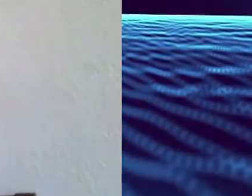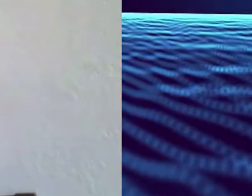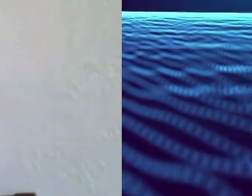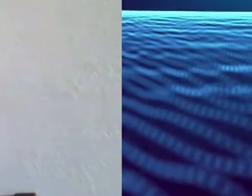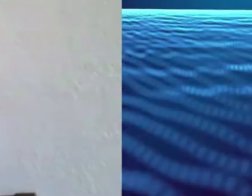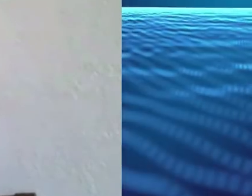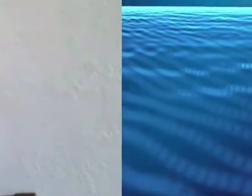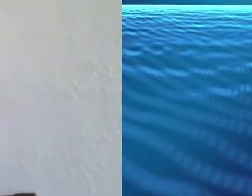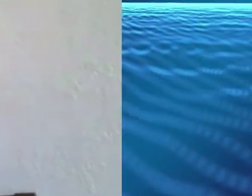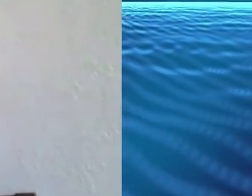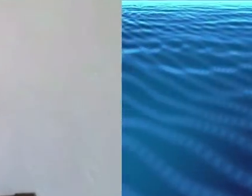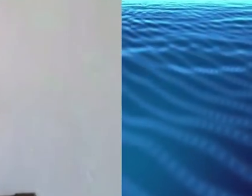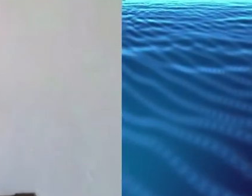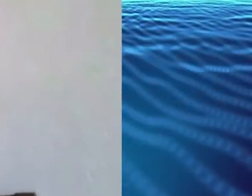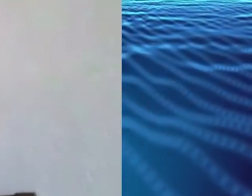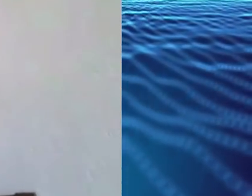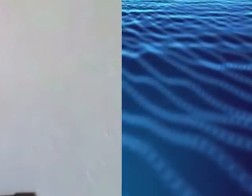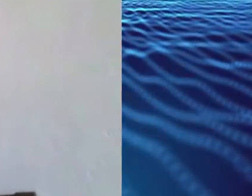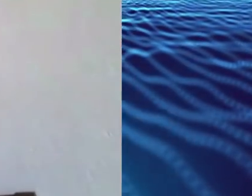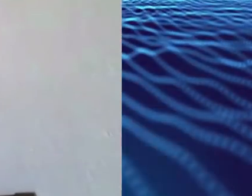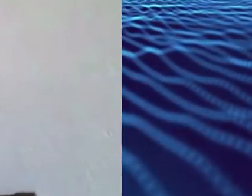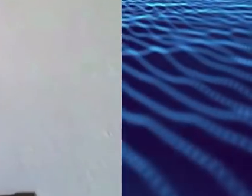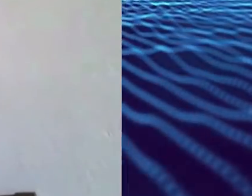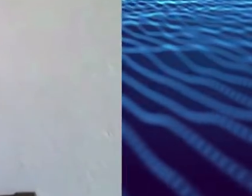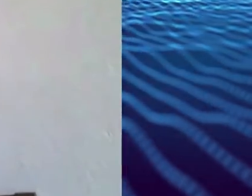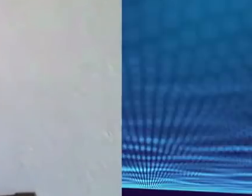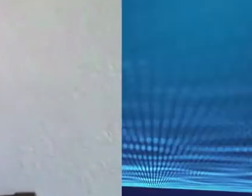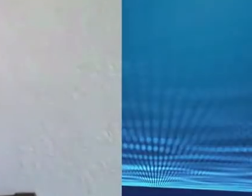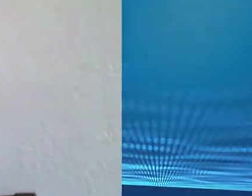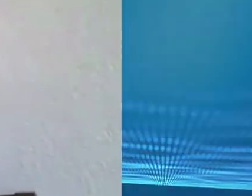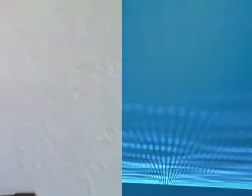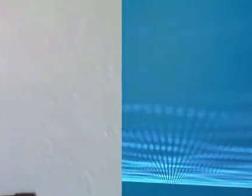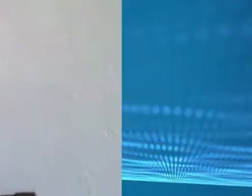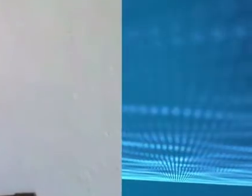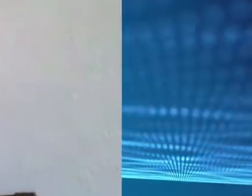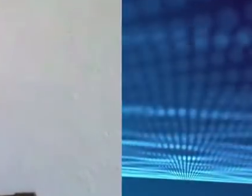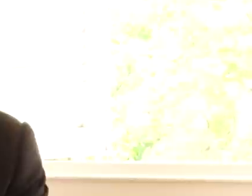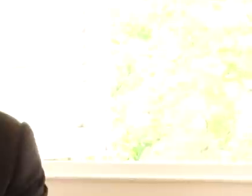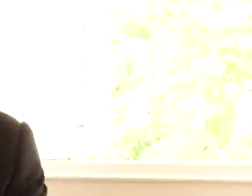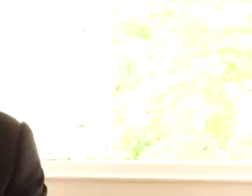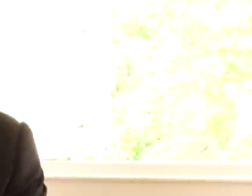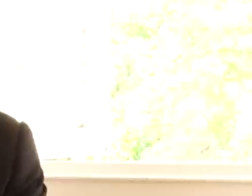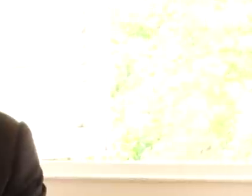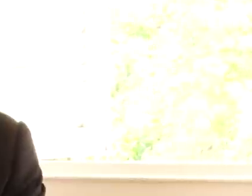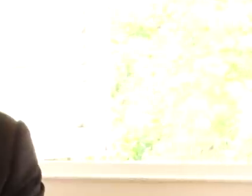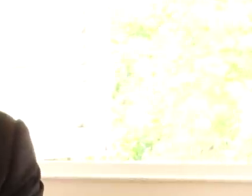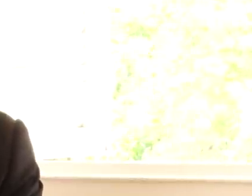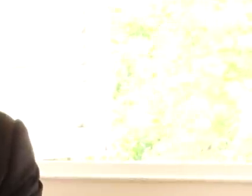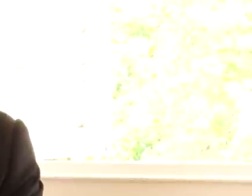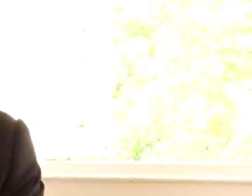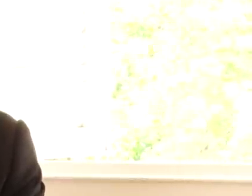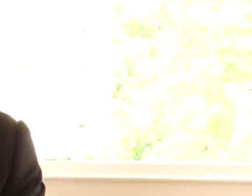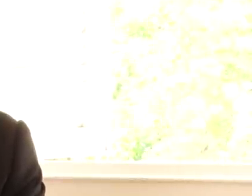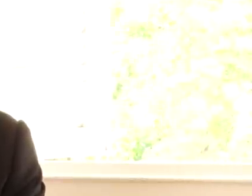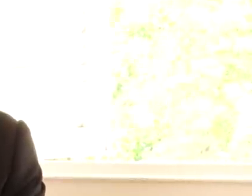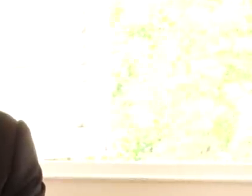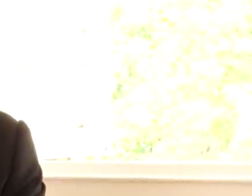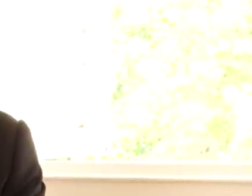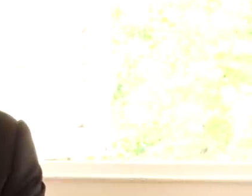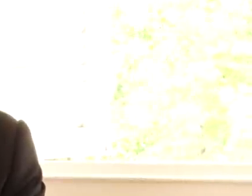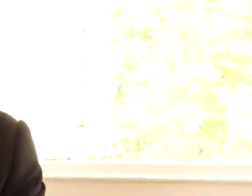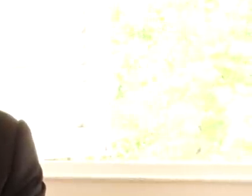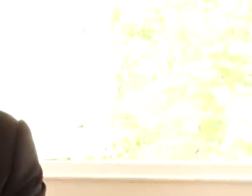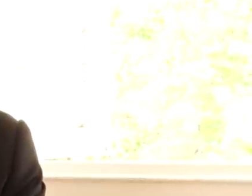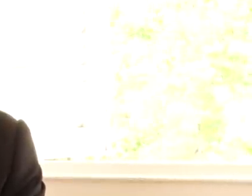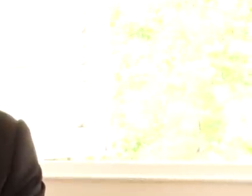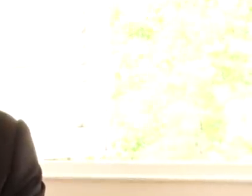need nice and early. So vaccinations and testing, those are my final thoughts. And thank you very much for your update as well. And the final word is